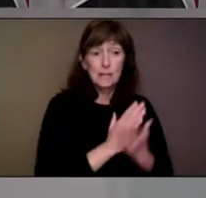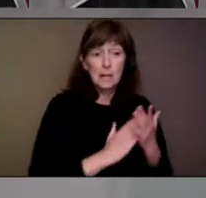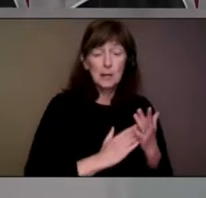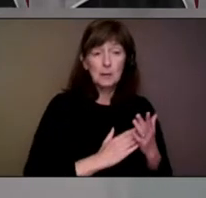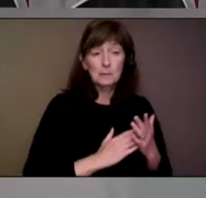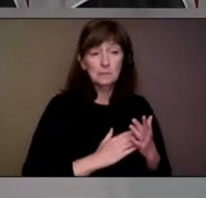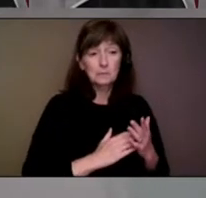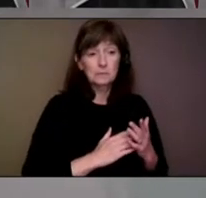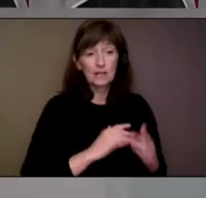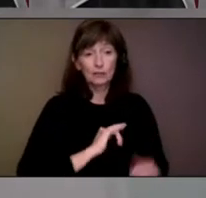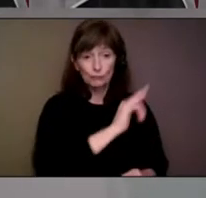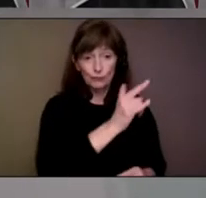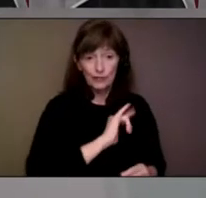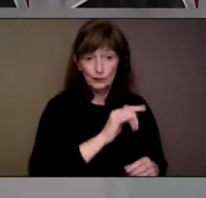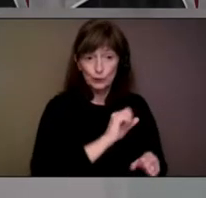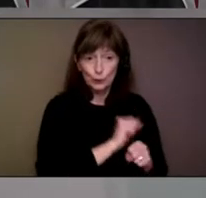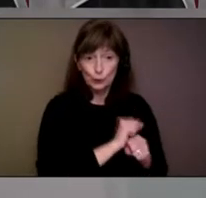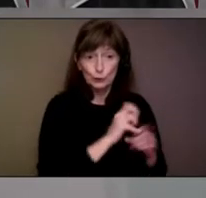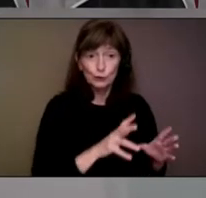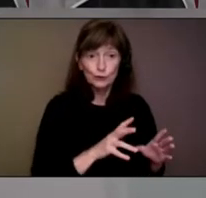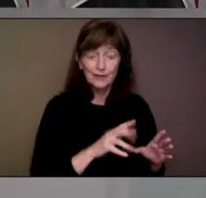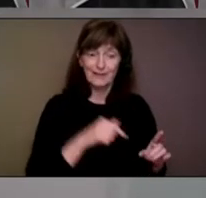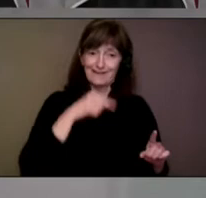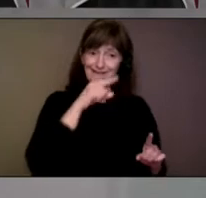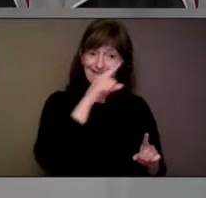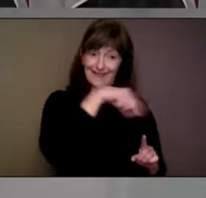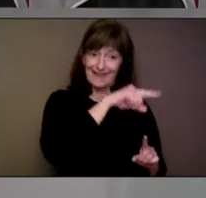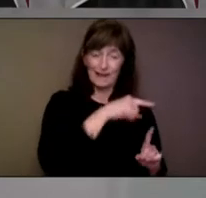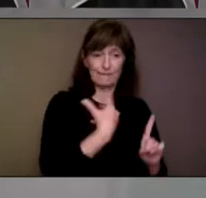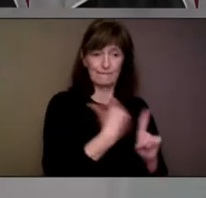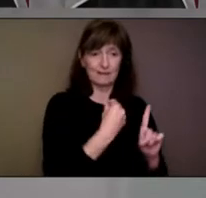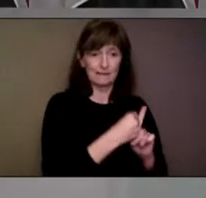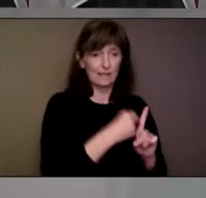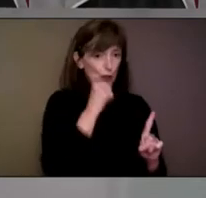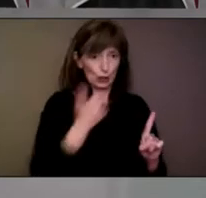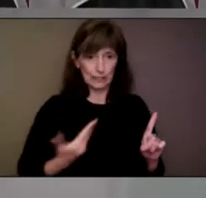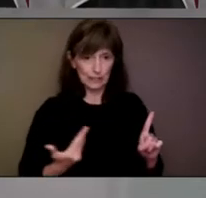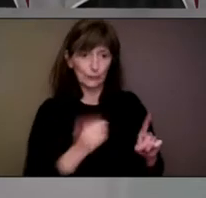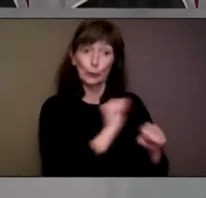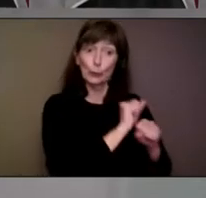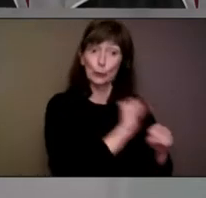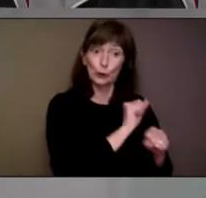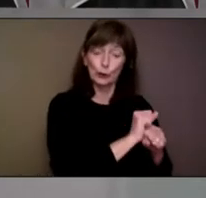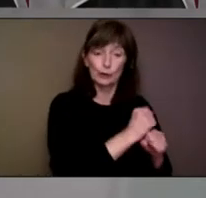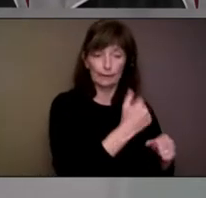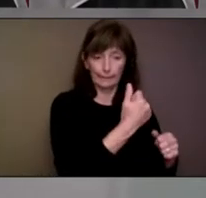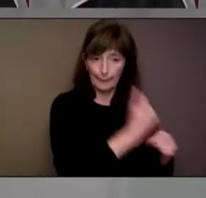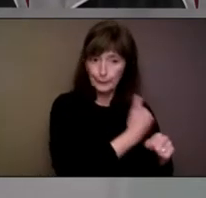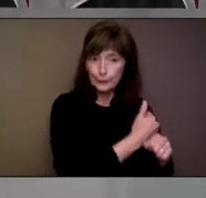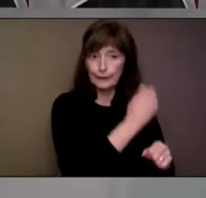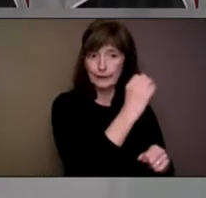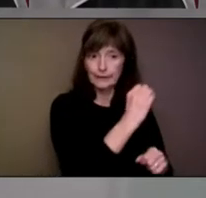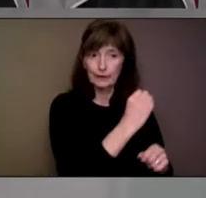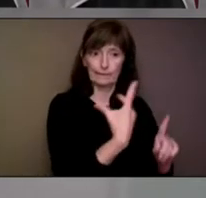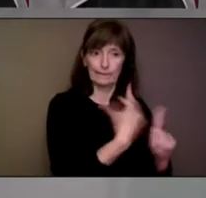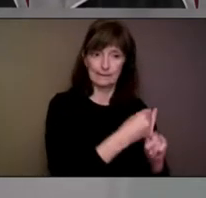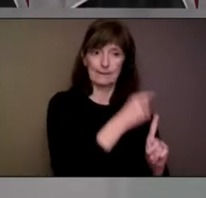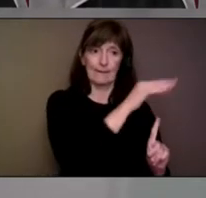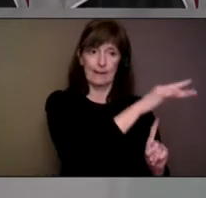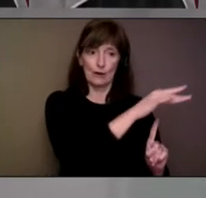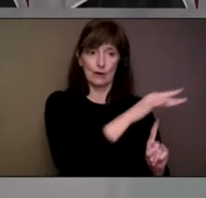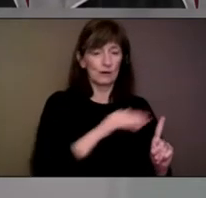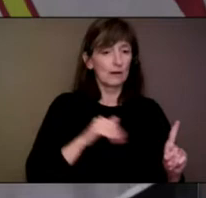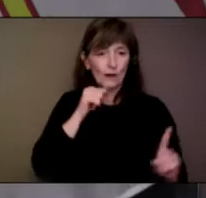aren't included in our current counts online. What do you estimate our actual vaccination number is for residents of Newfoundland and Labrador?